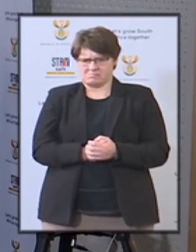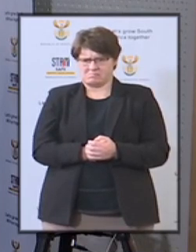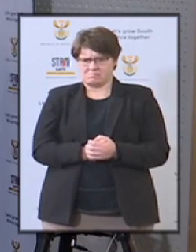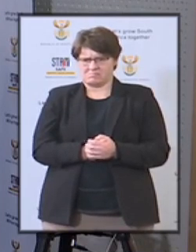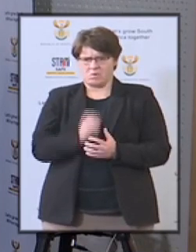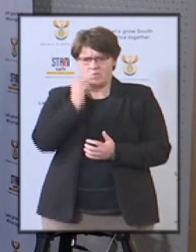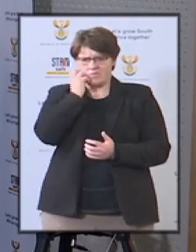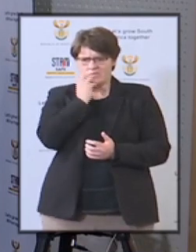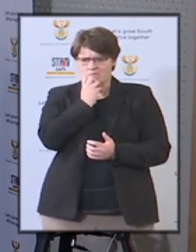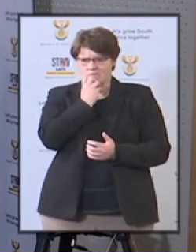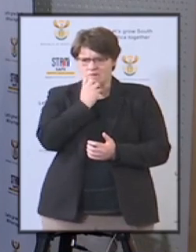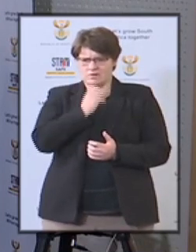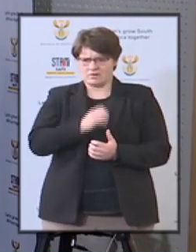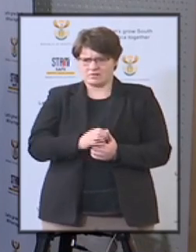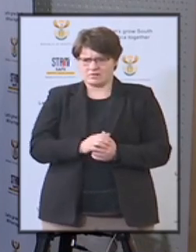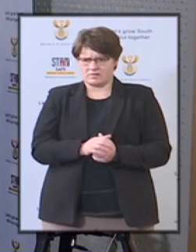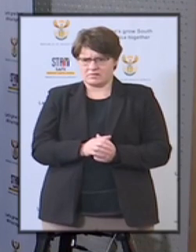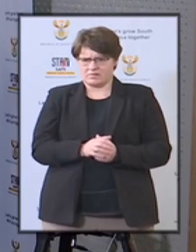I got a minute.